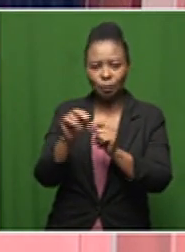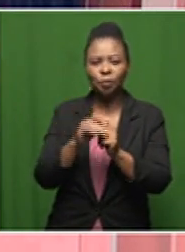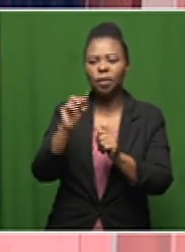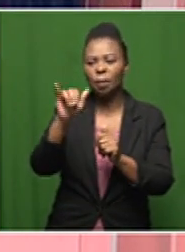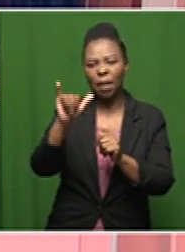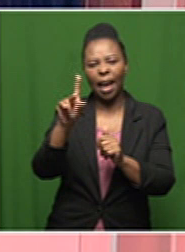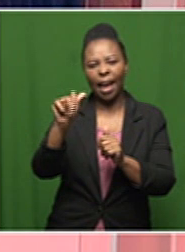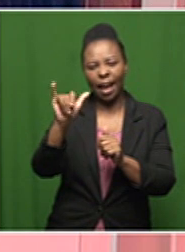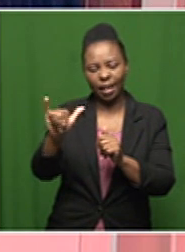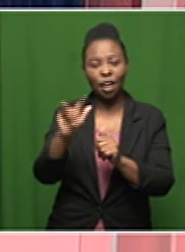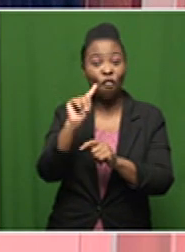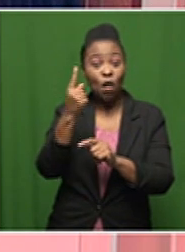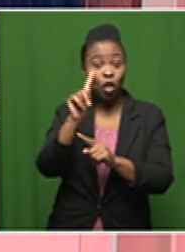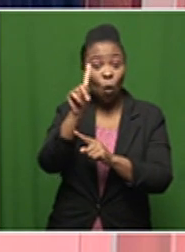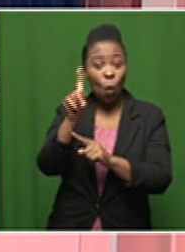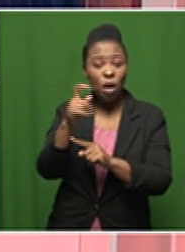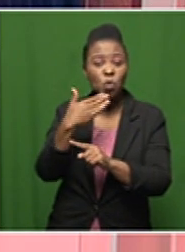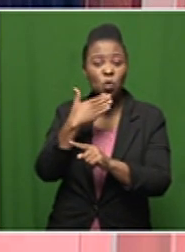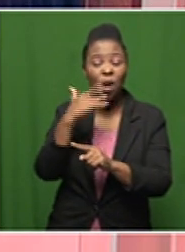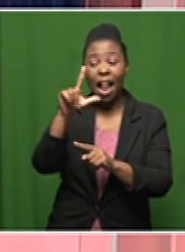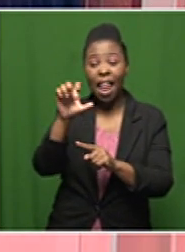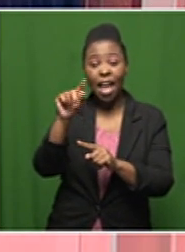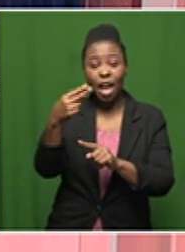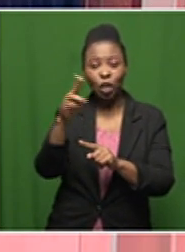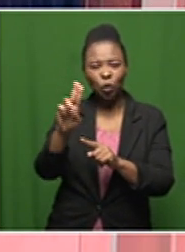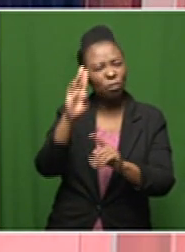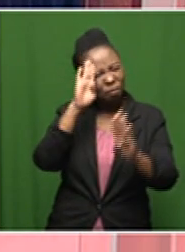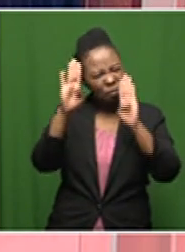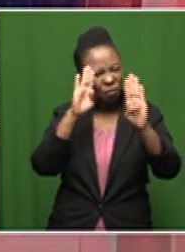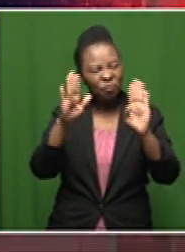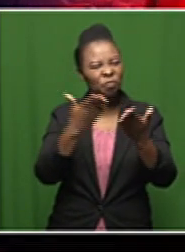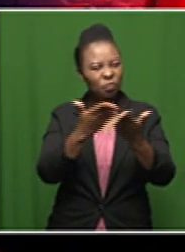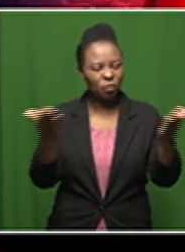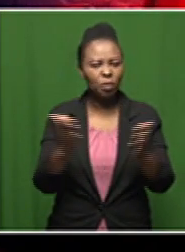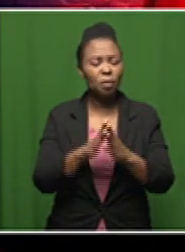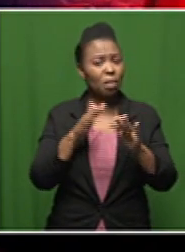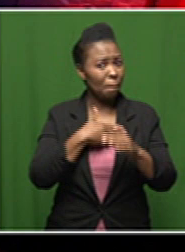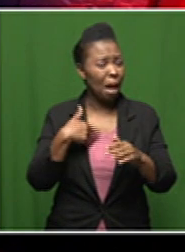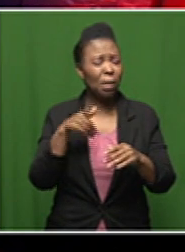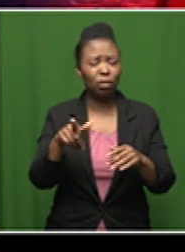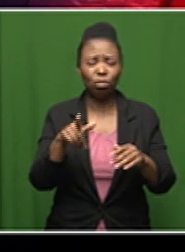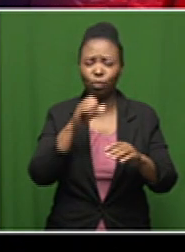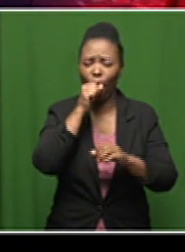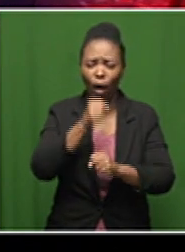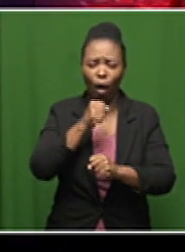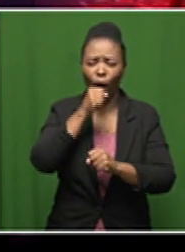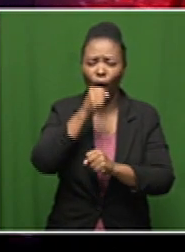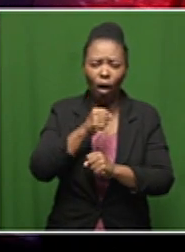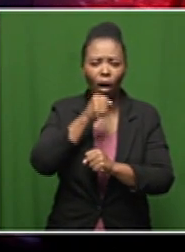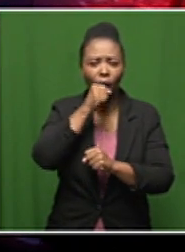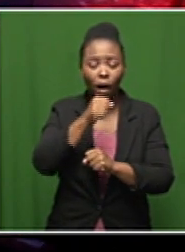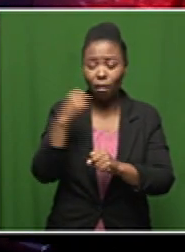straight into the first question from le too who says hello everyone my mom has been coughing non-stop since last